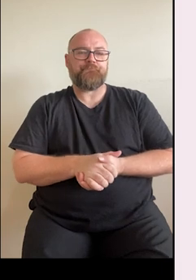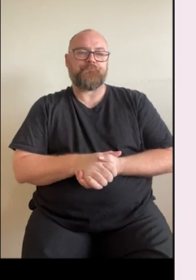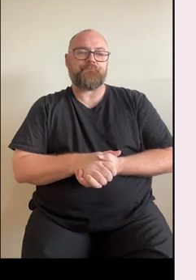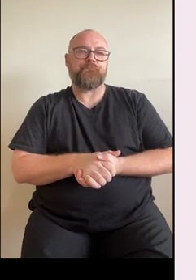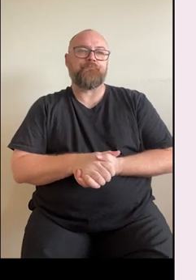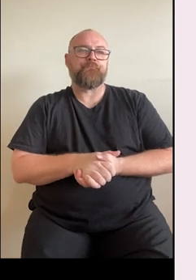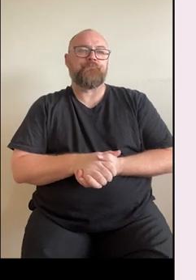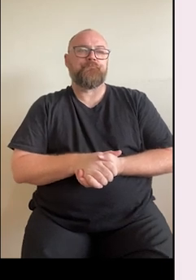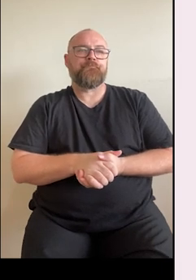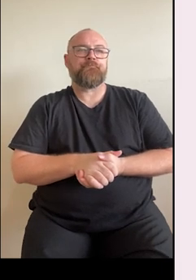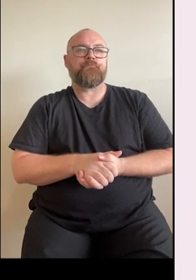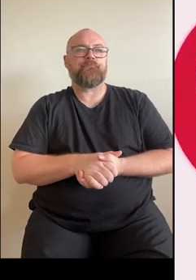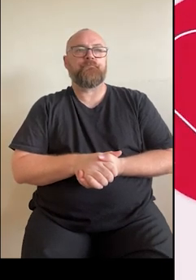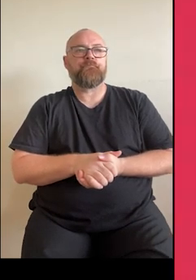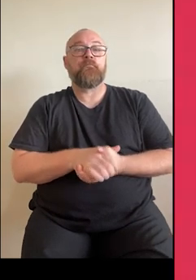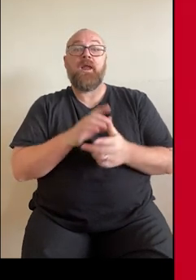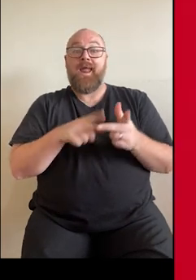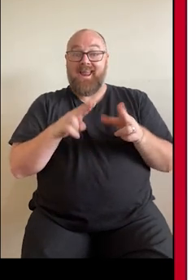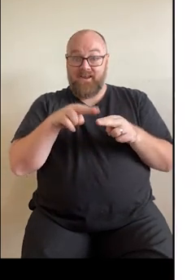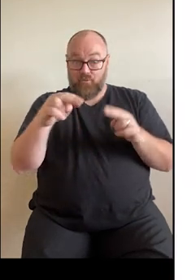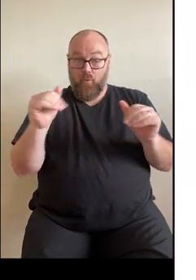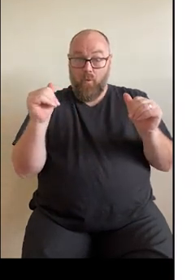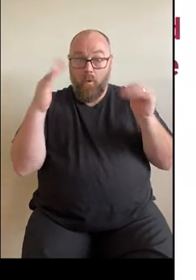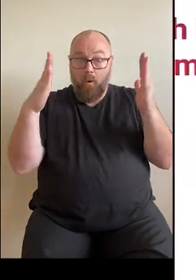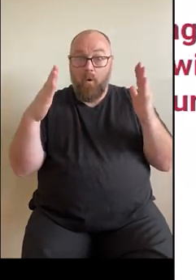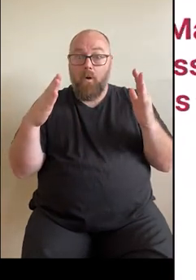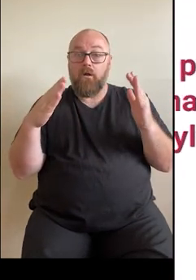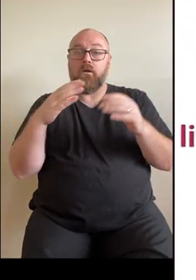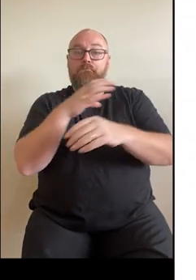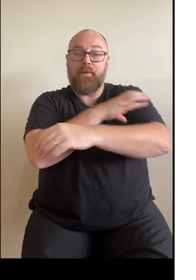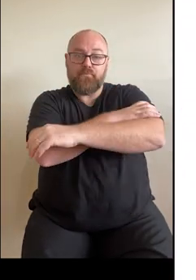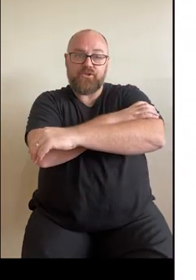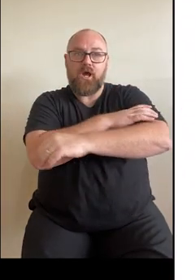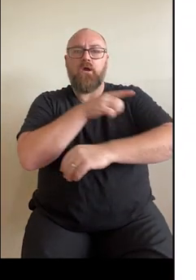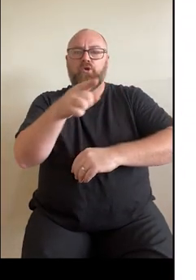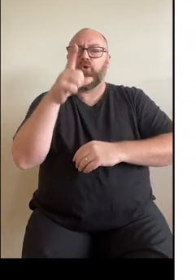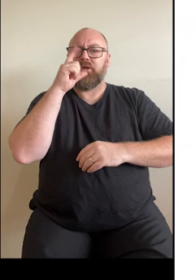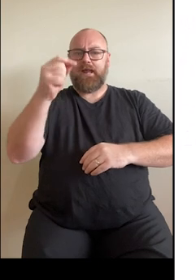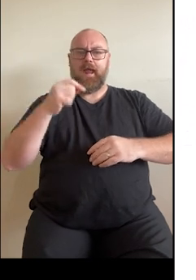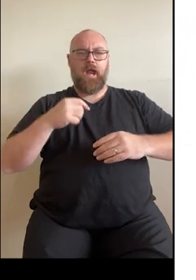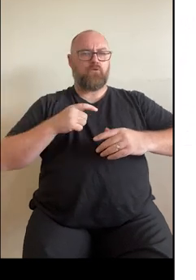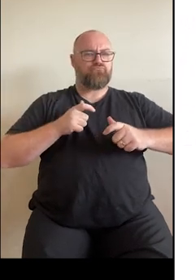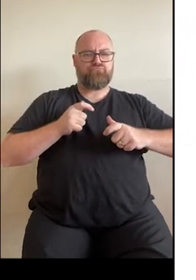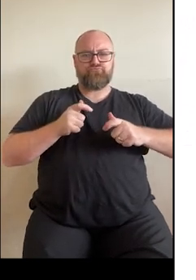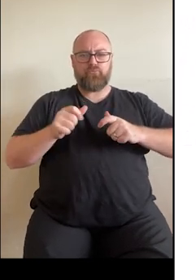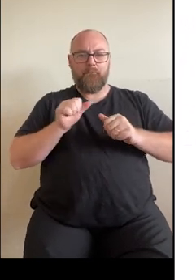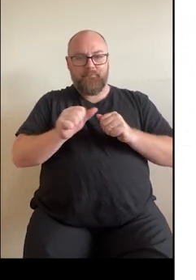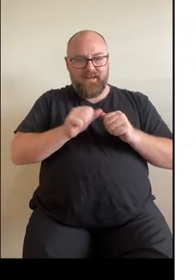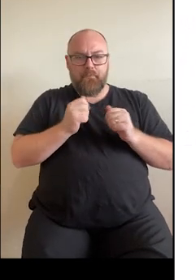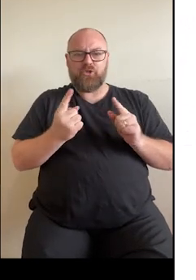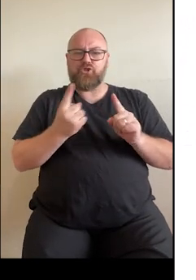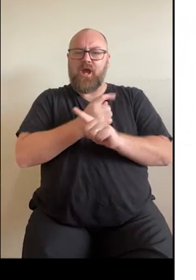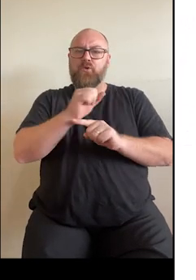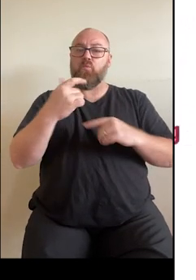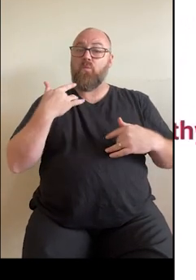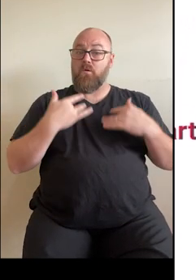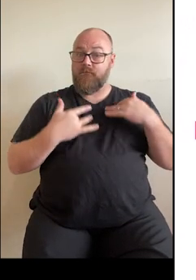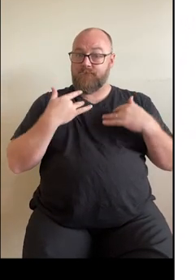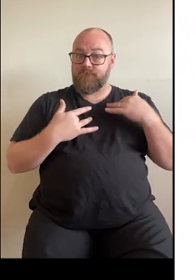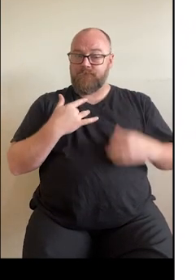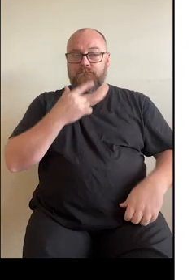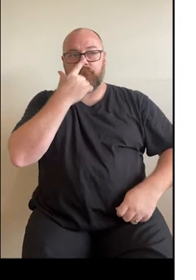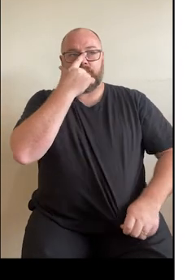a heart health check. If you do have high blood pressure, you can help manage it with some simple changes to your lifestyle,